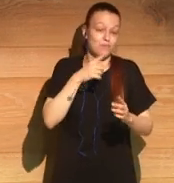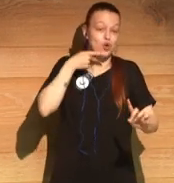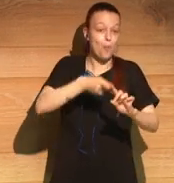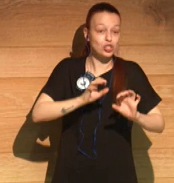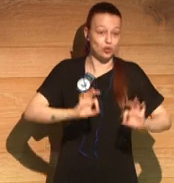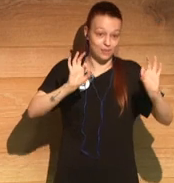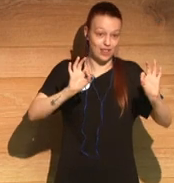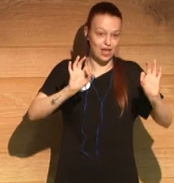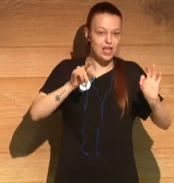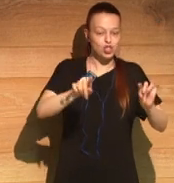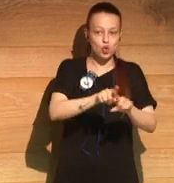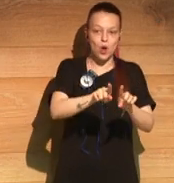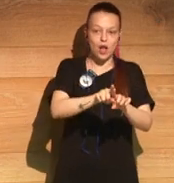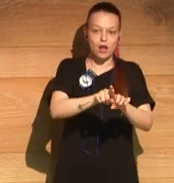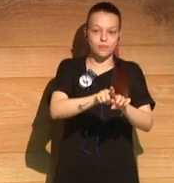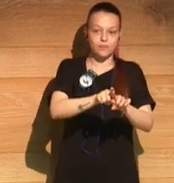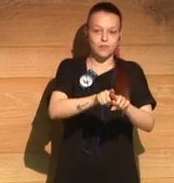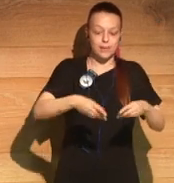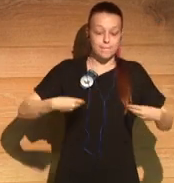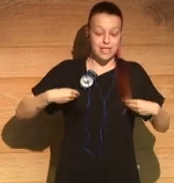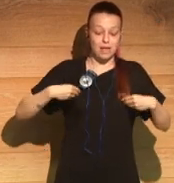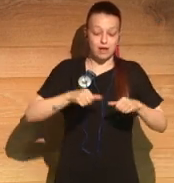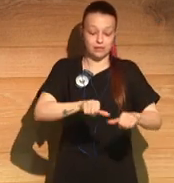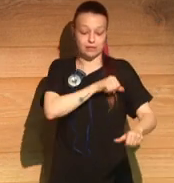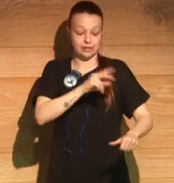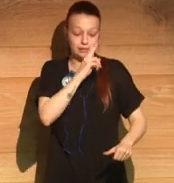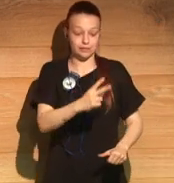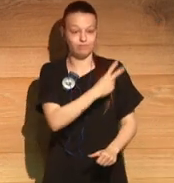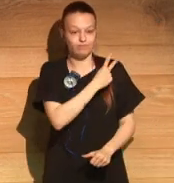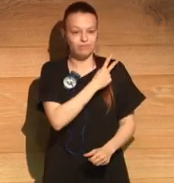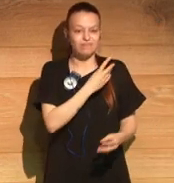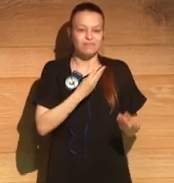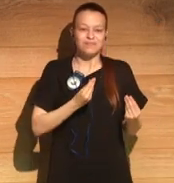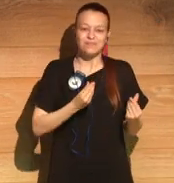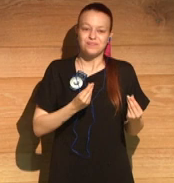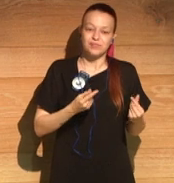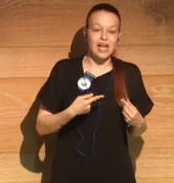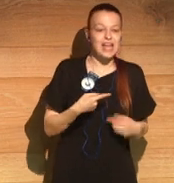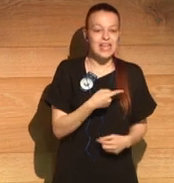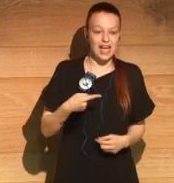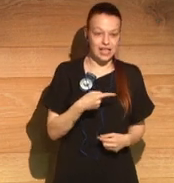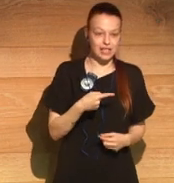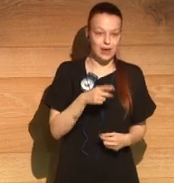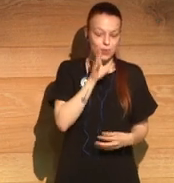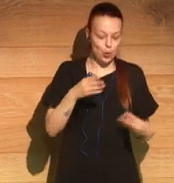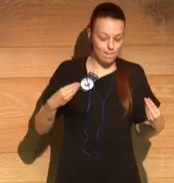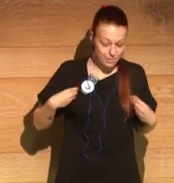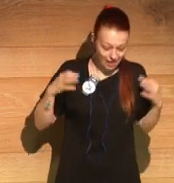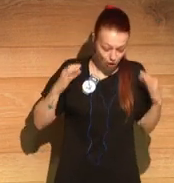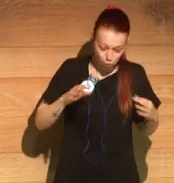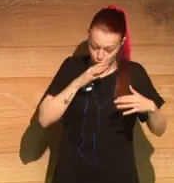and their lives have kind of reached a point where they have felt very unhappy and unfulfilled.